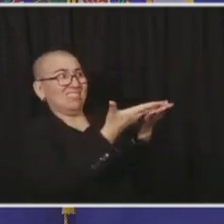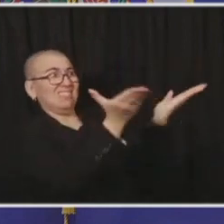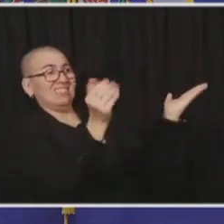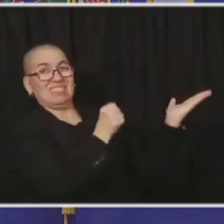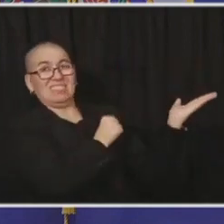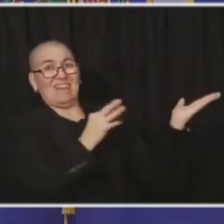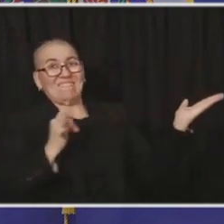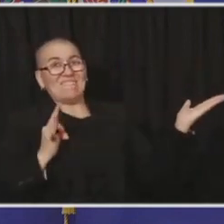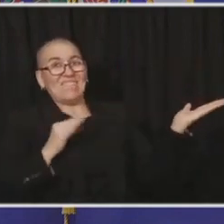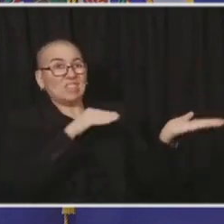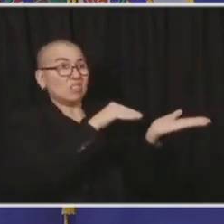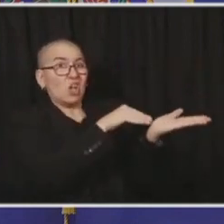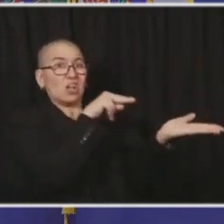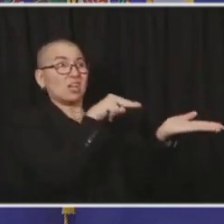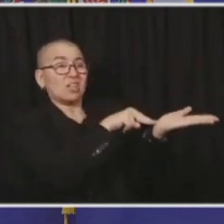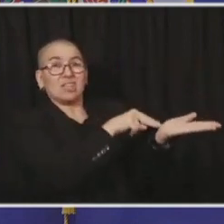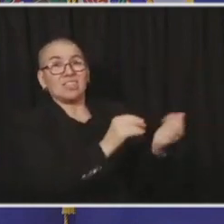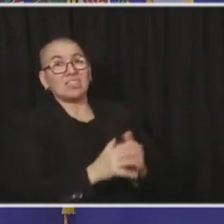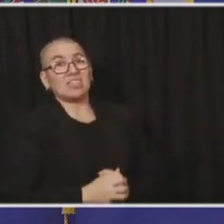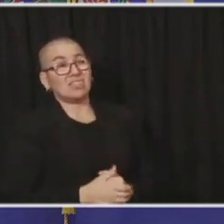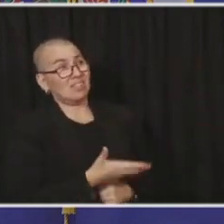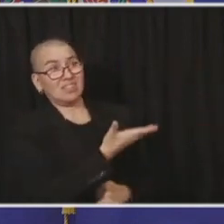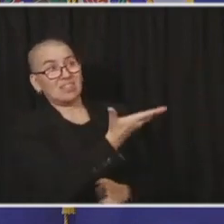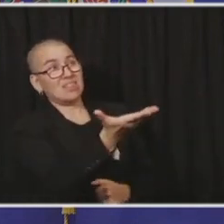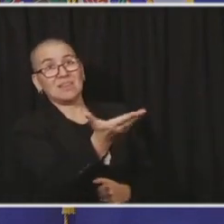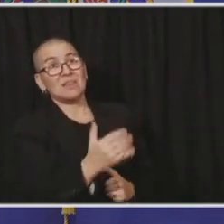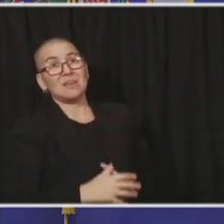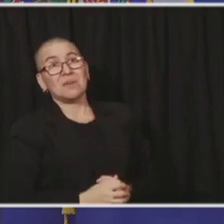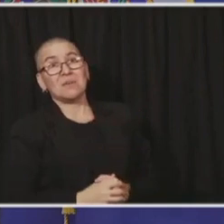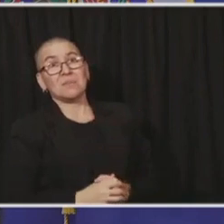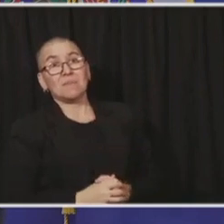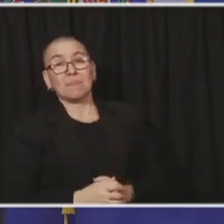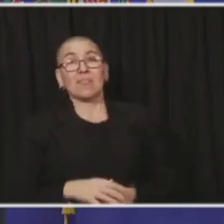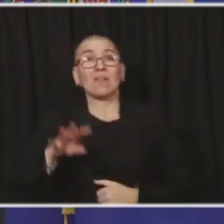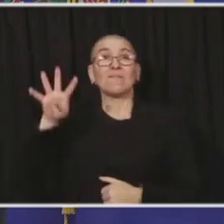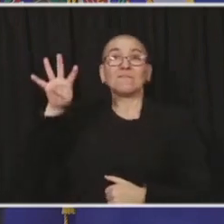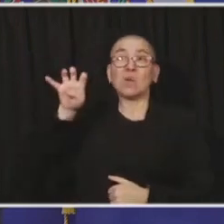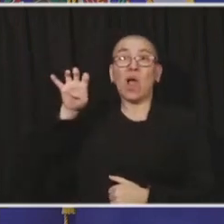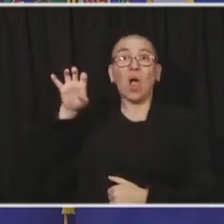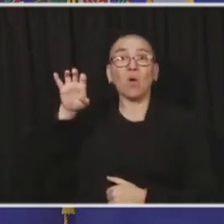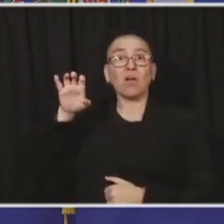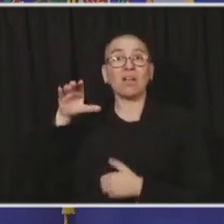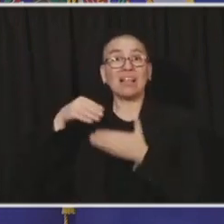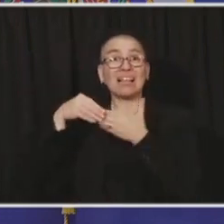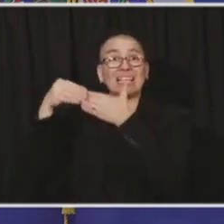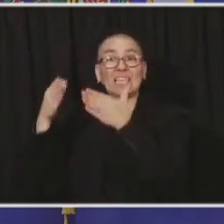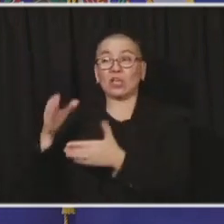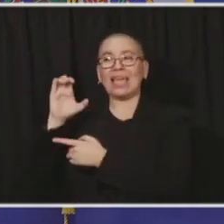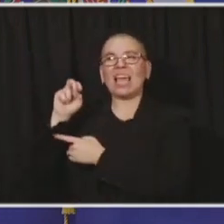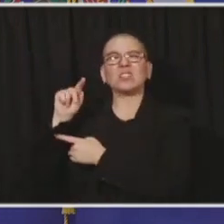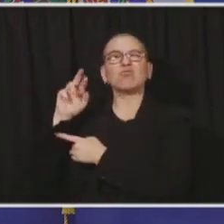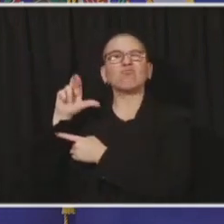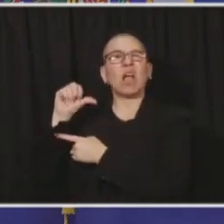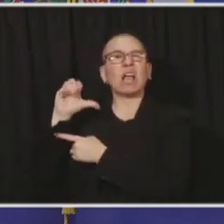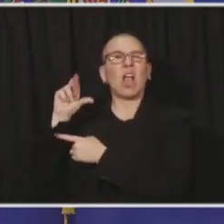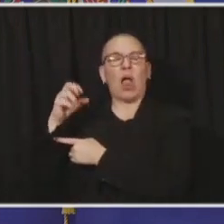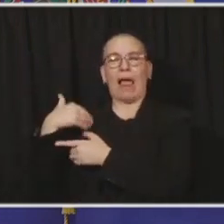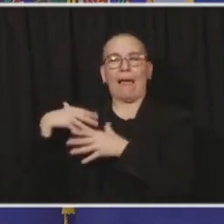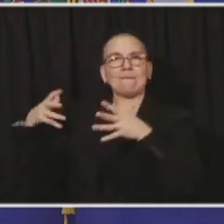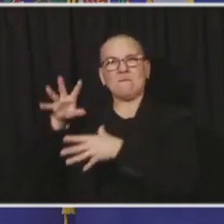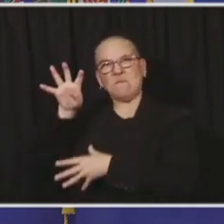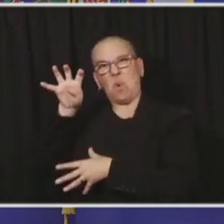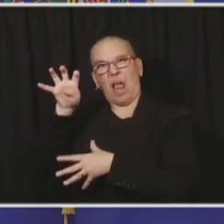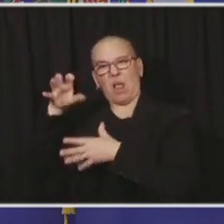We have a weekly conference between the 400 leaders in Centric Care. And one of our young leaders two weeks ago said something that was